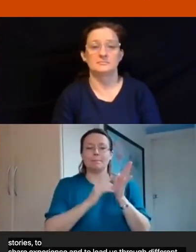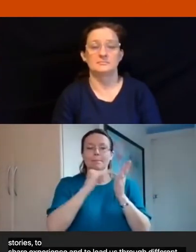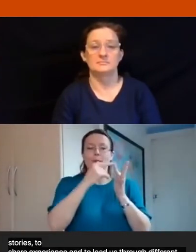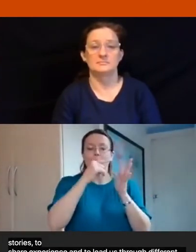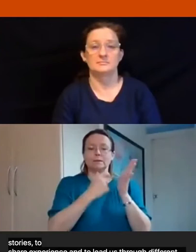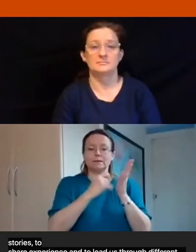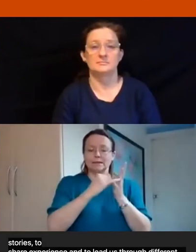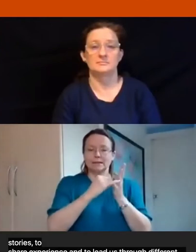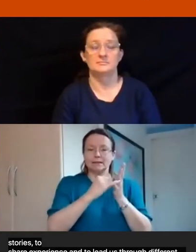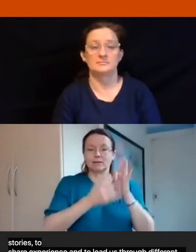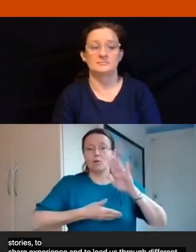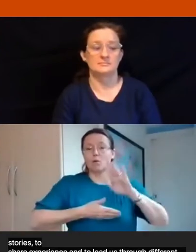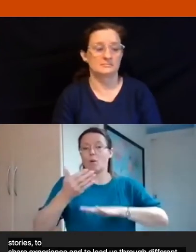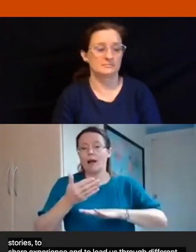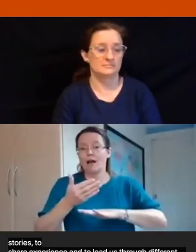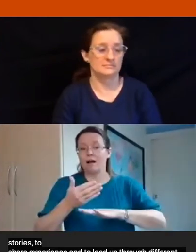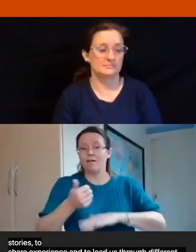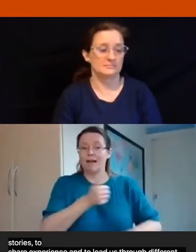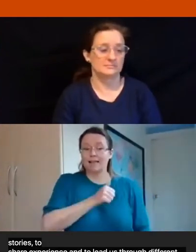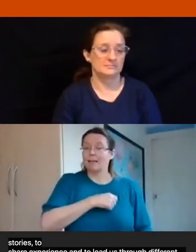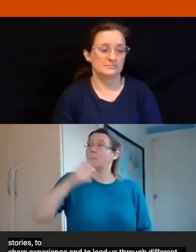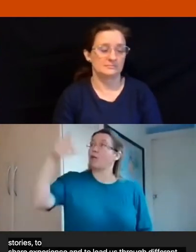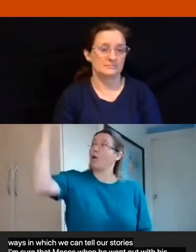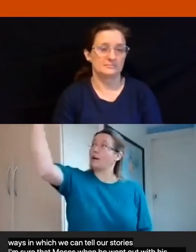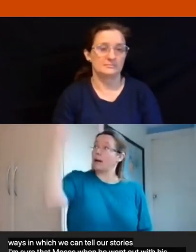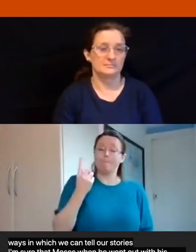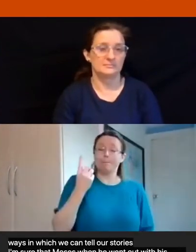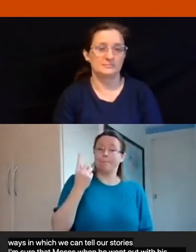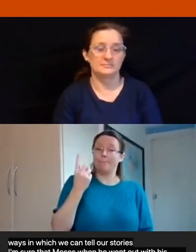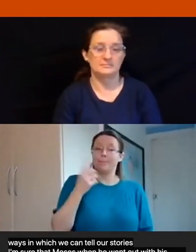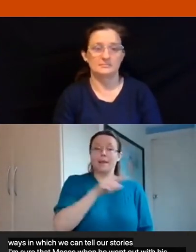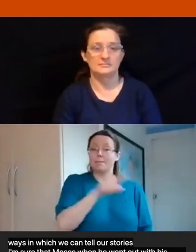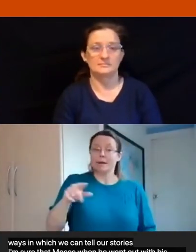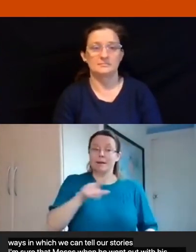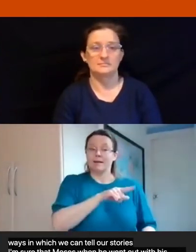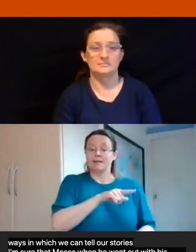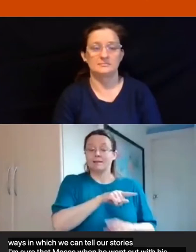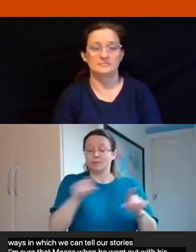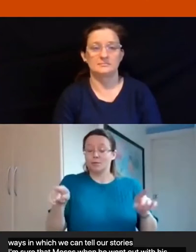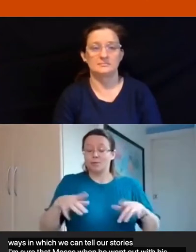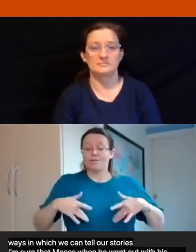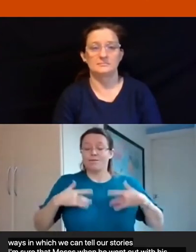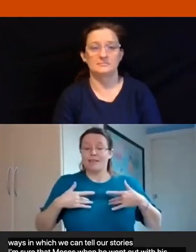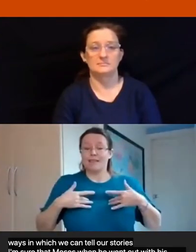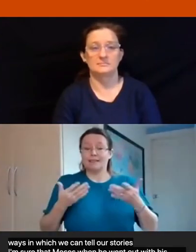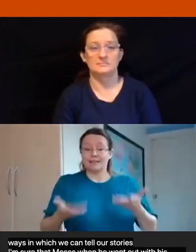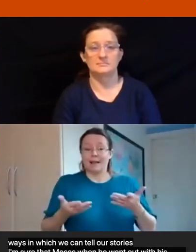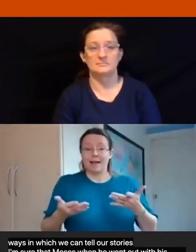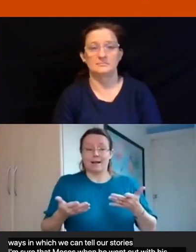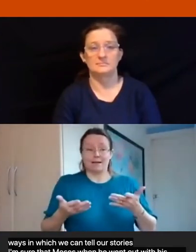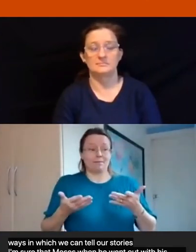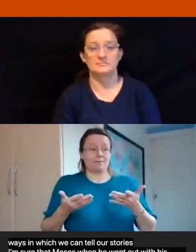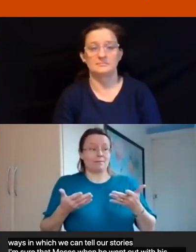god and today we come not sure what we'll encounter but i hope that we will feel a